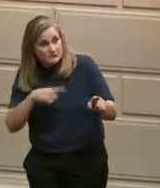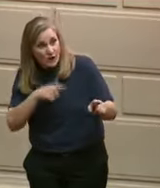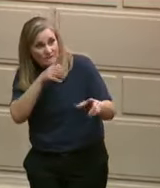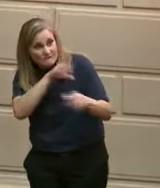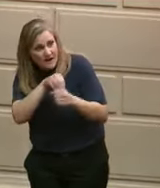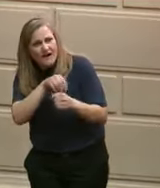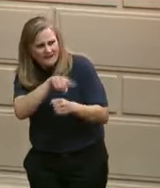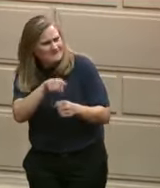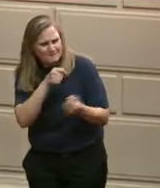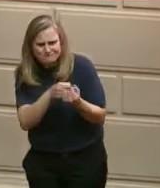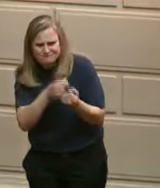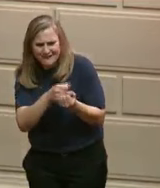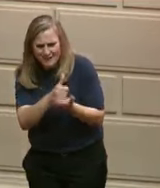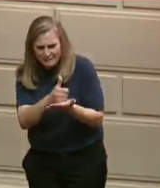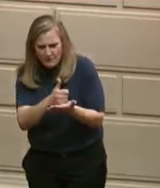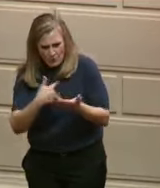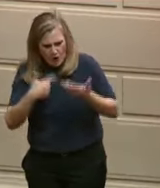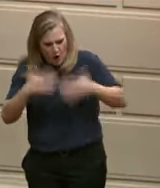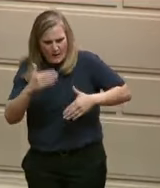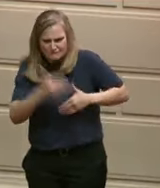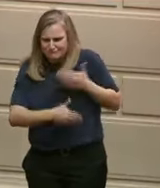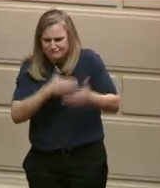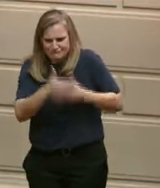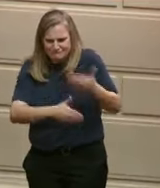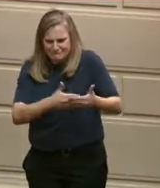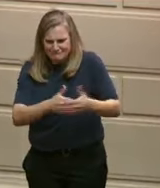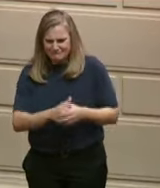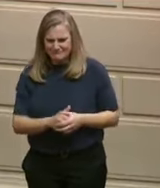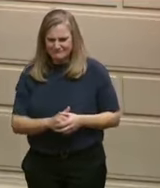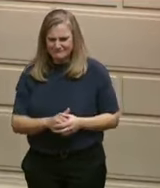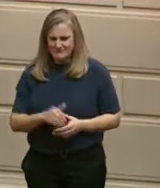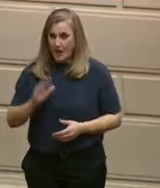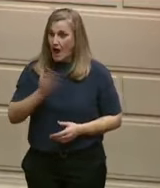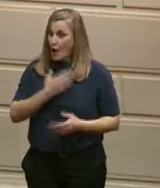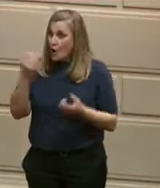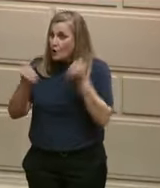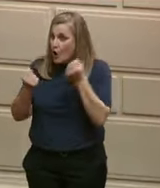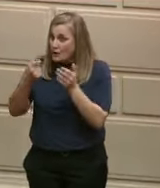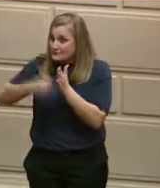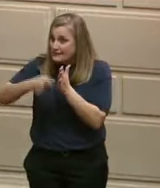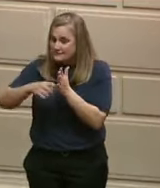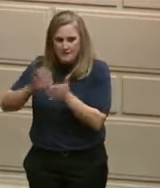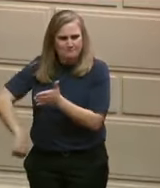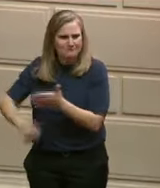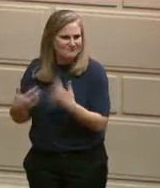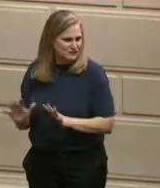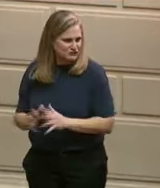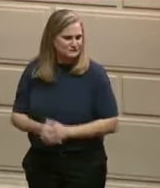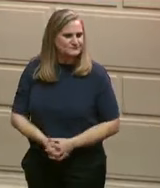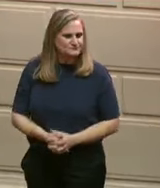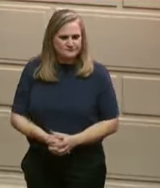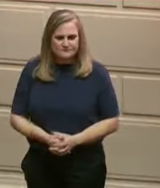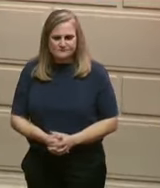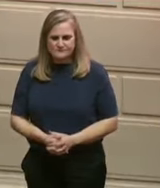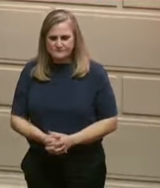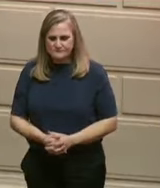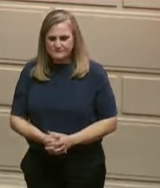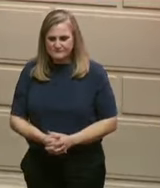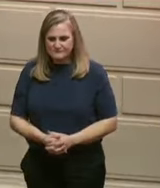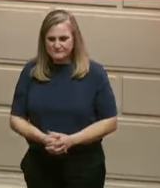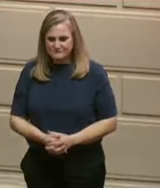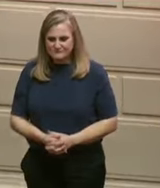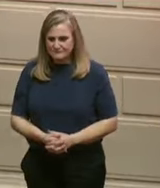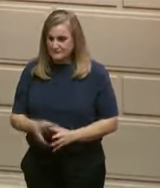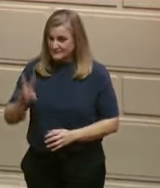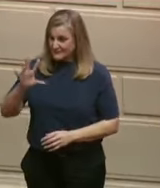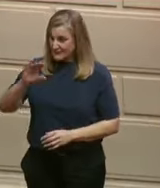sped up and fully eliminated the car tax. We wiped out the tangibles for 75% of Rhode Island businesses.